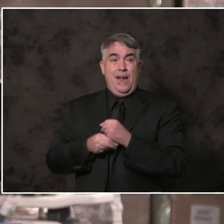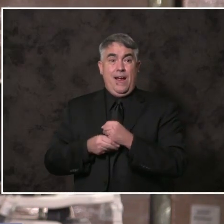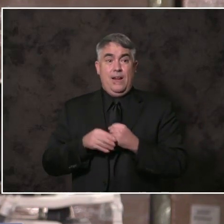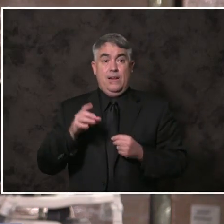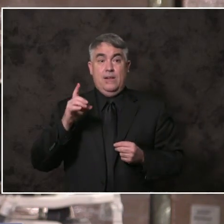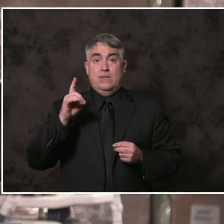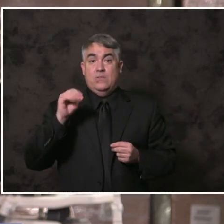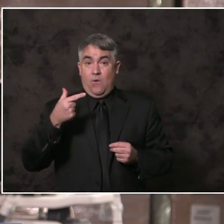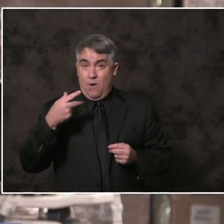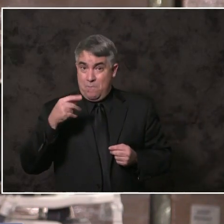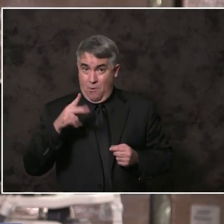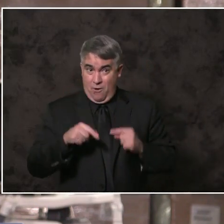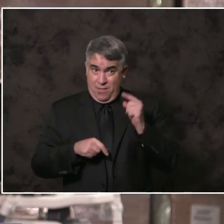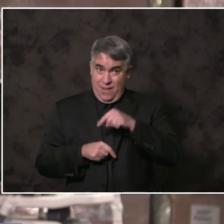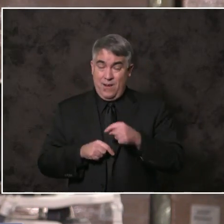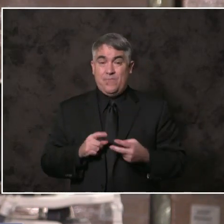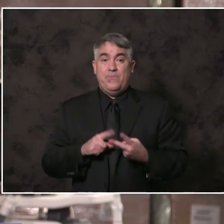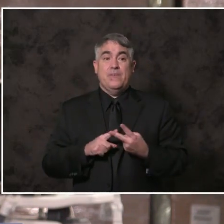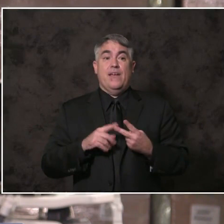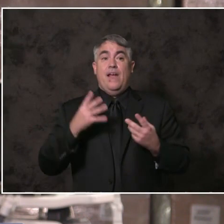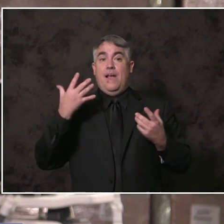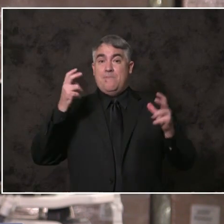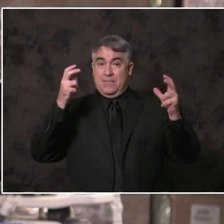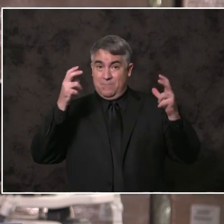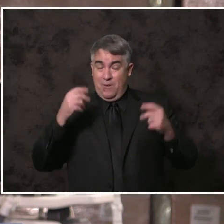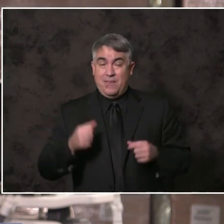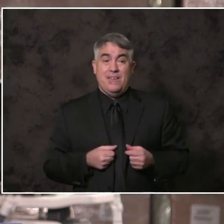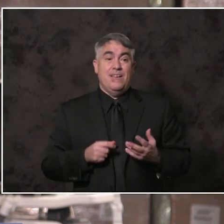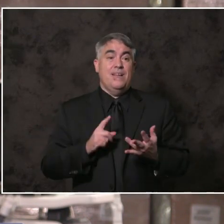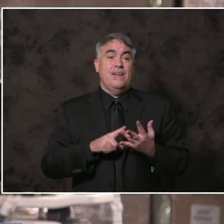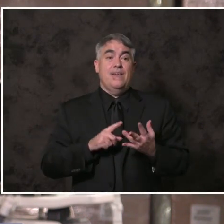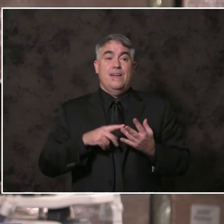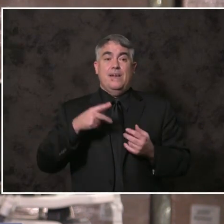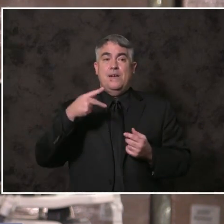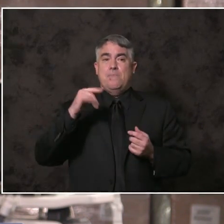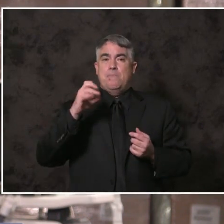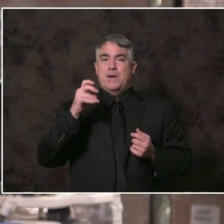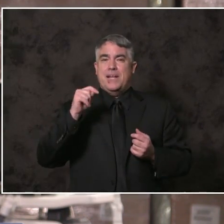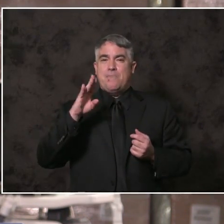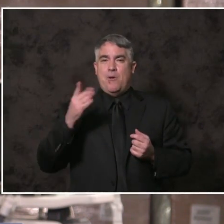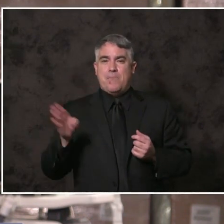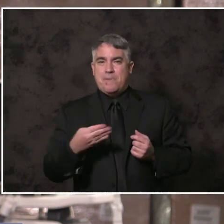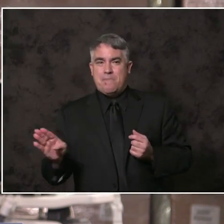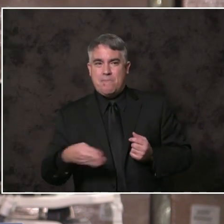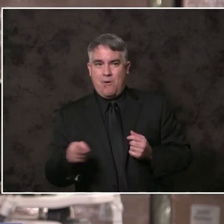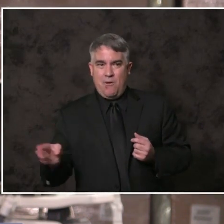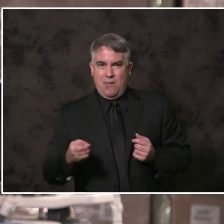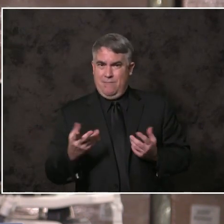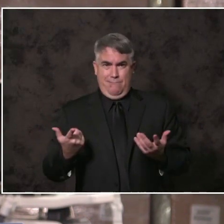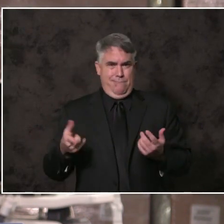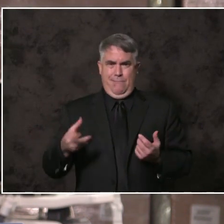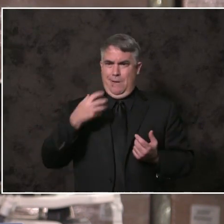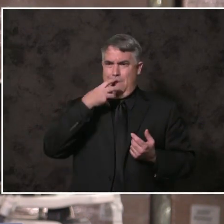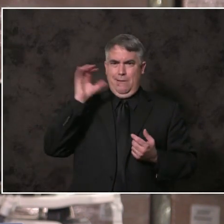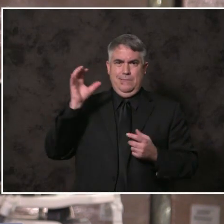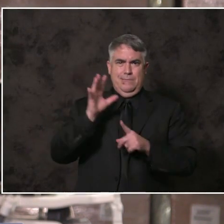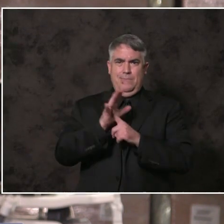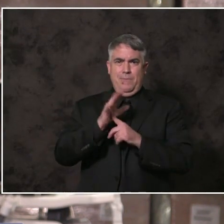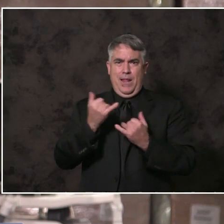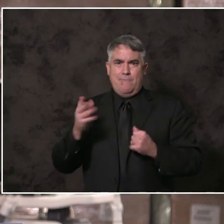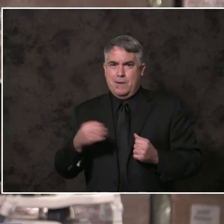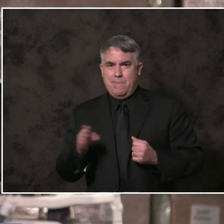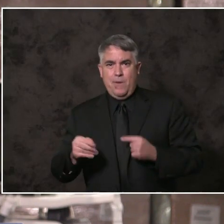outdoor basketball, pickleball, which is apparently the new hot thing, and a world